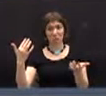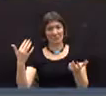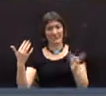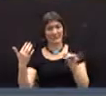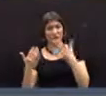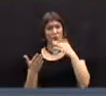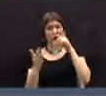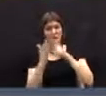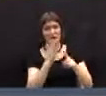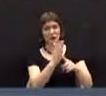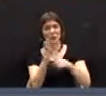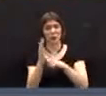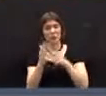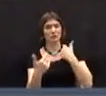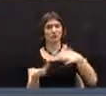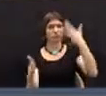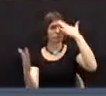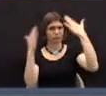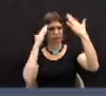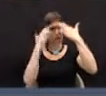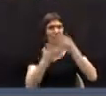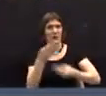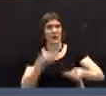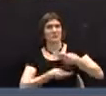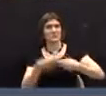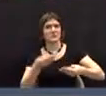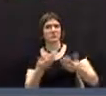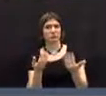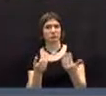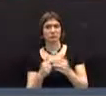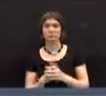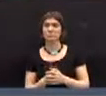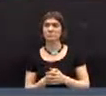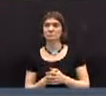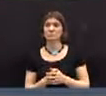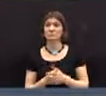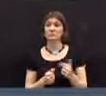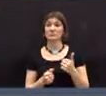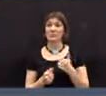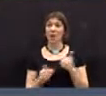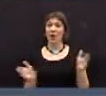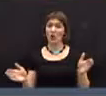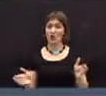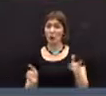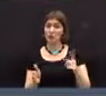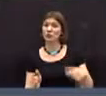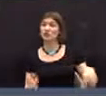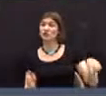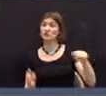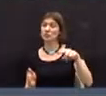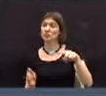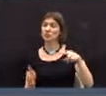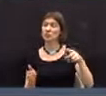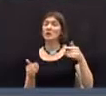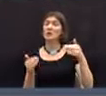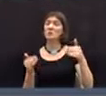the world of finance. And I would encourage the body to